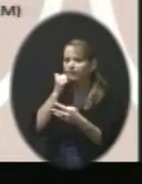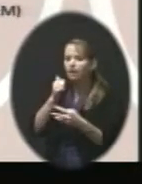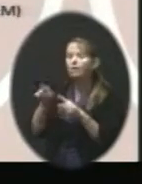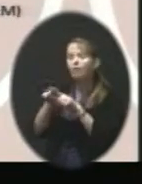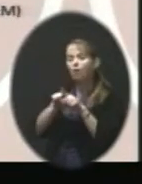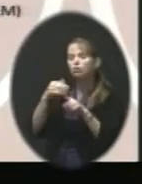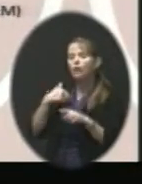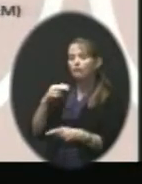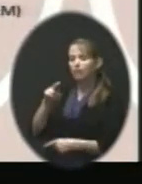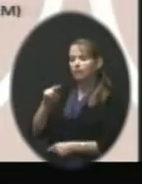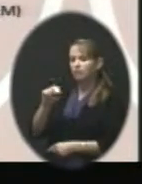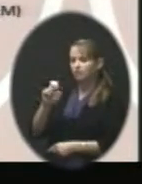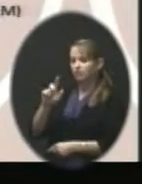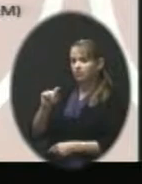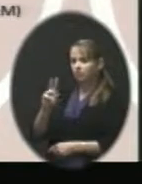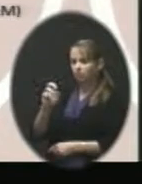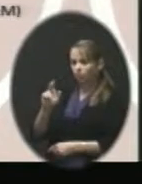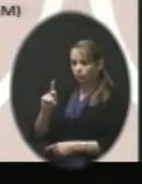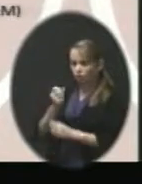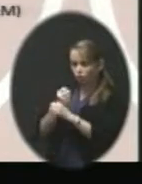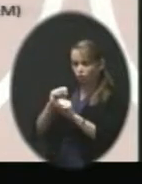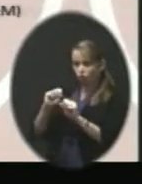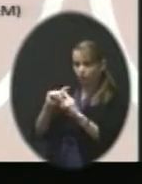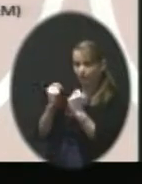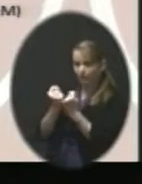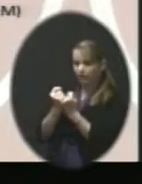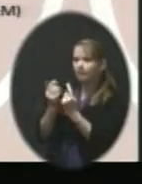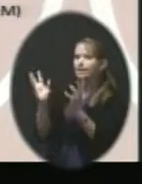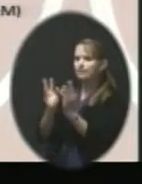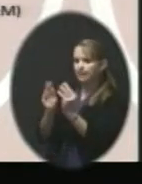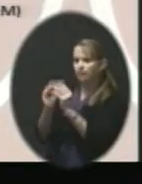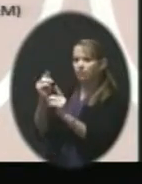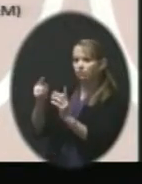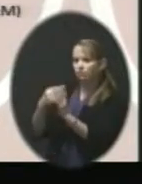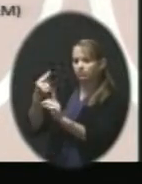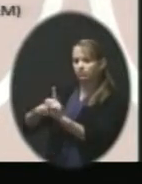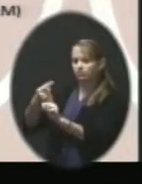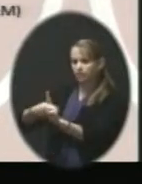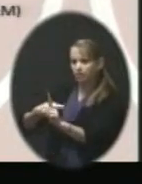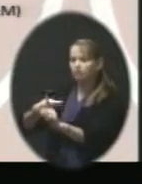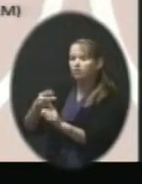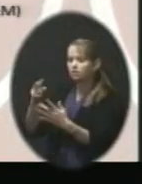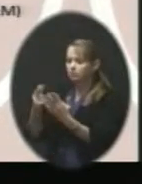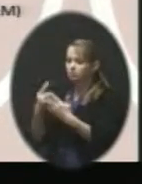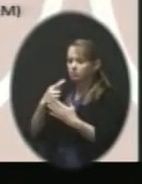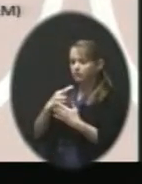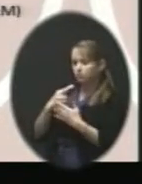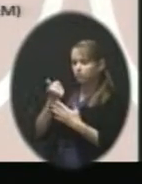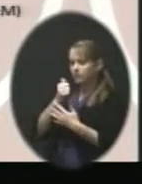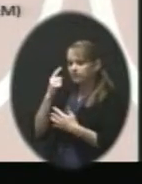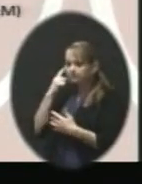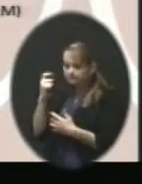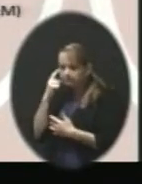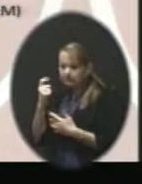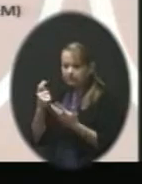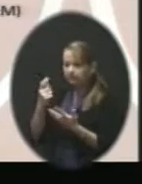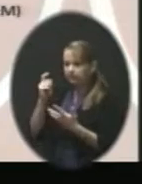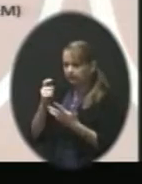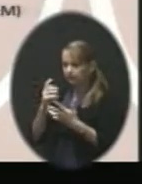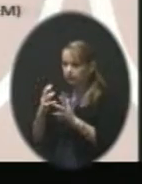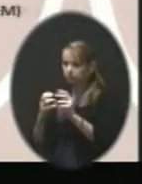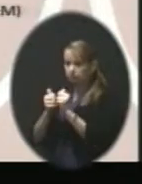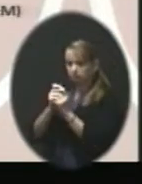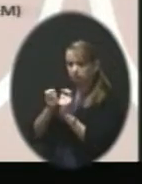that meets on a monthly basis to review anything that we find suspicions that we need to upgrade, that we need to